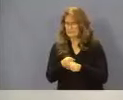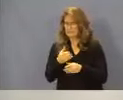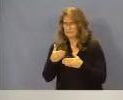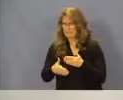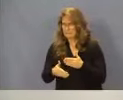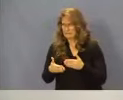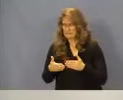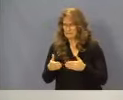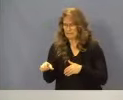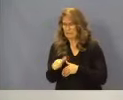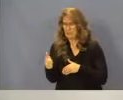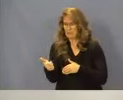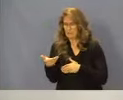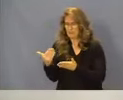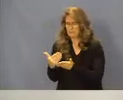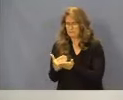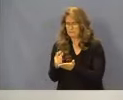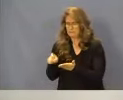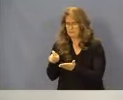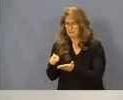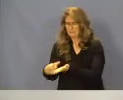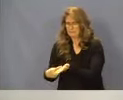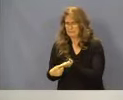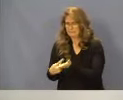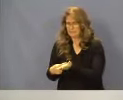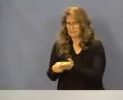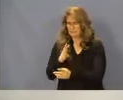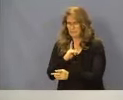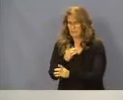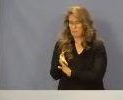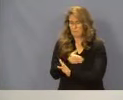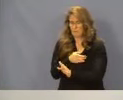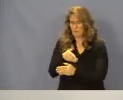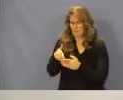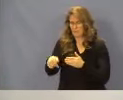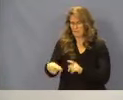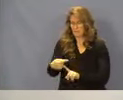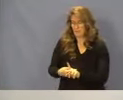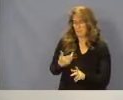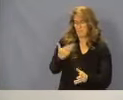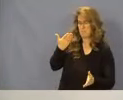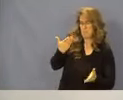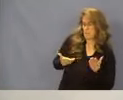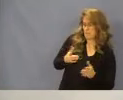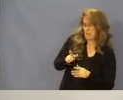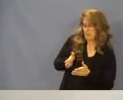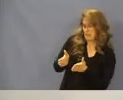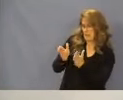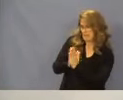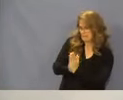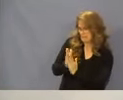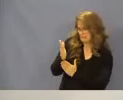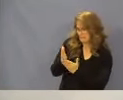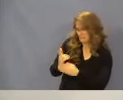items that we may need to address as a board prior to the end of this month. And we may be asking for some